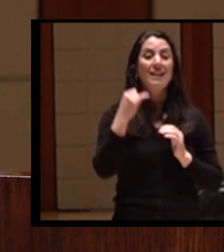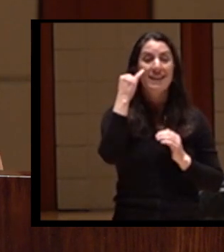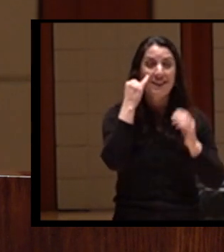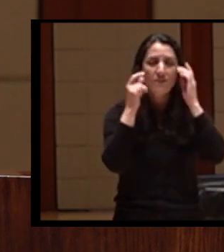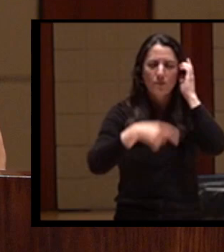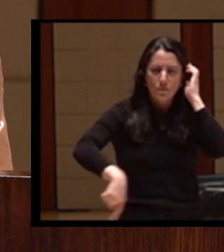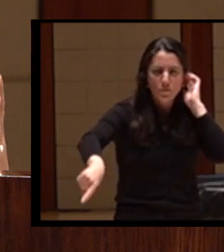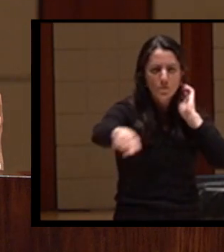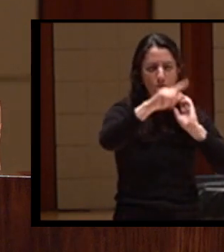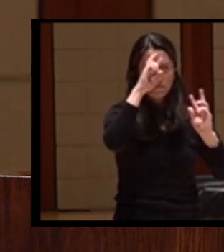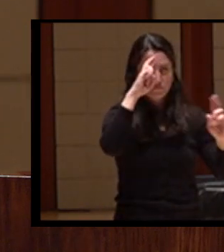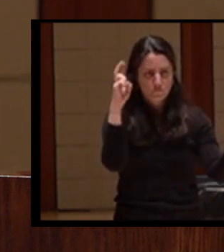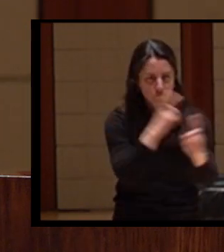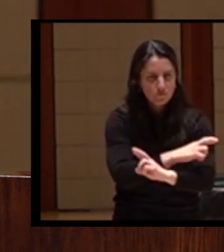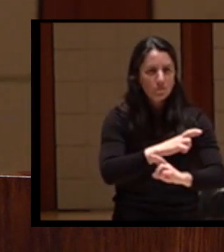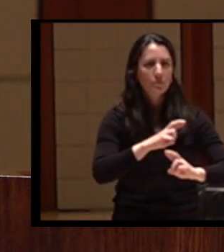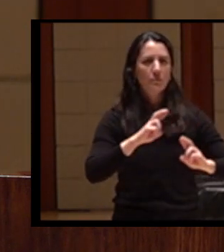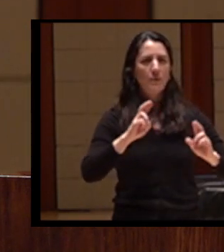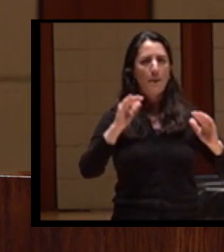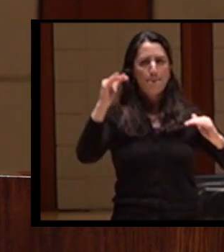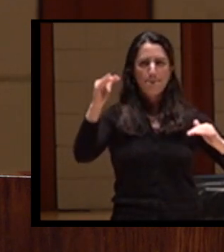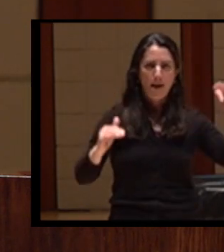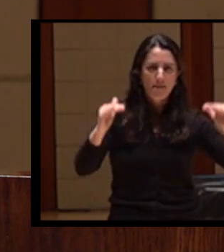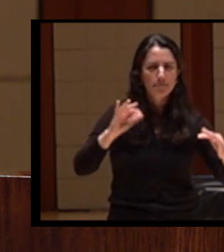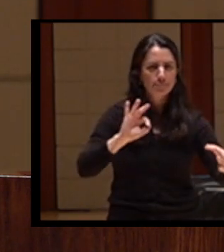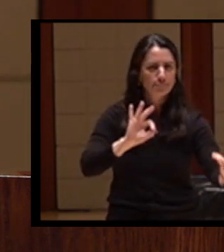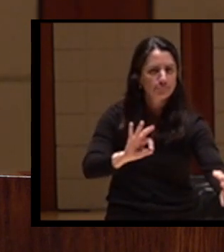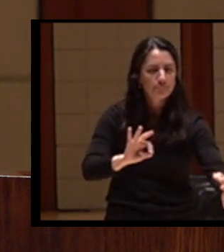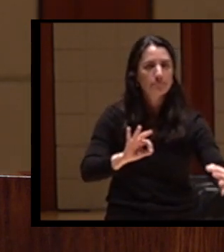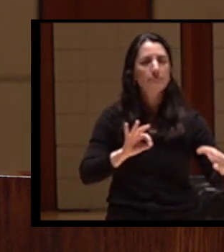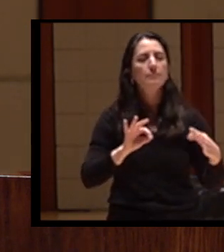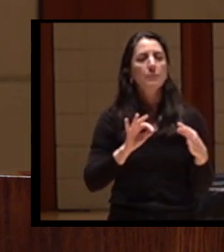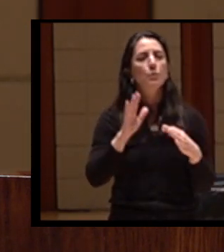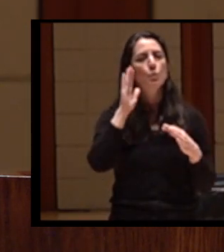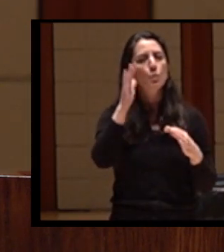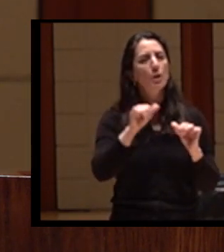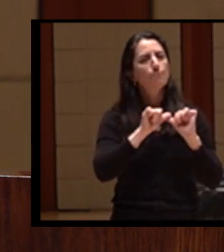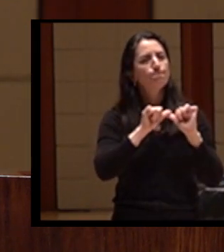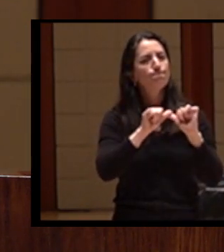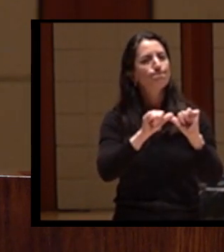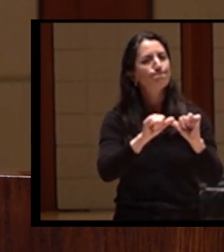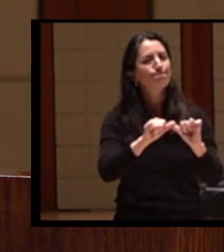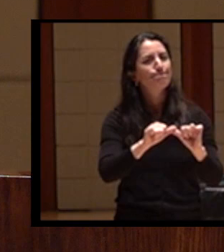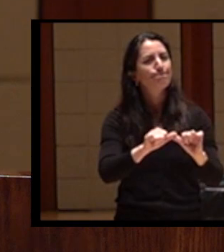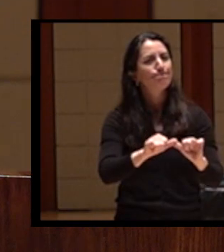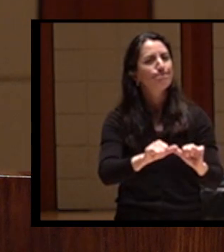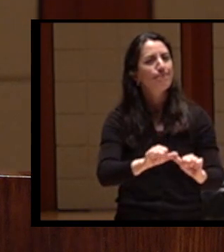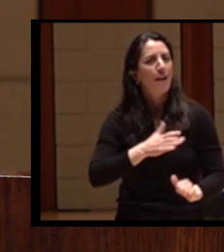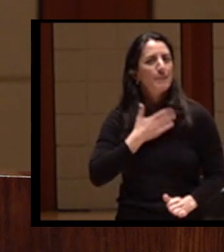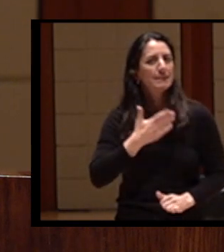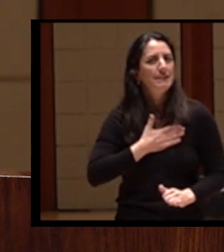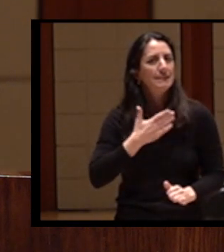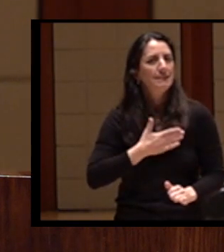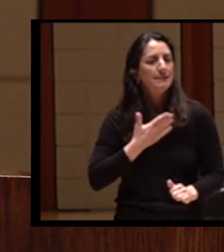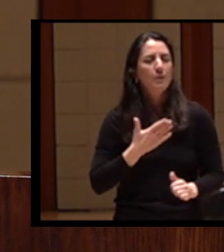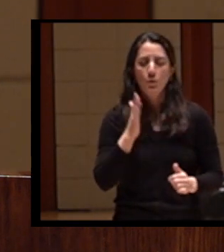They must never take more than they needed, and as long as they lived this way they would always have enough.